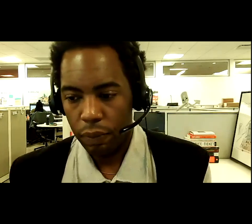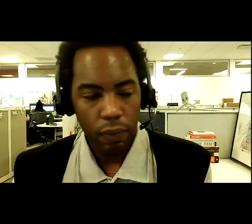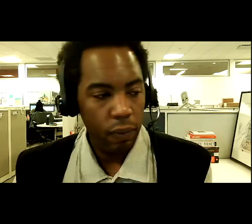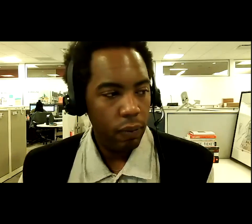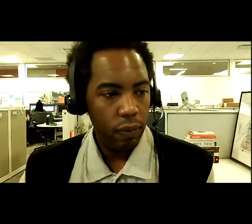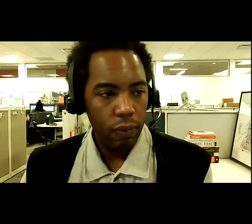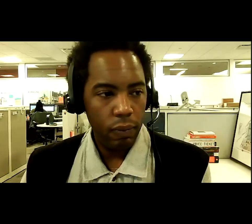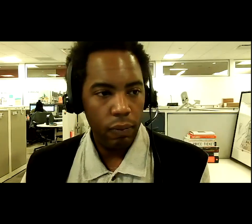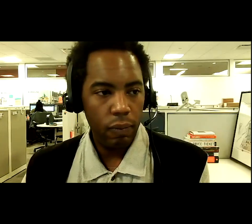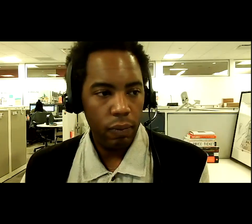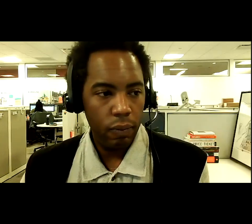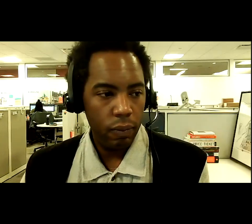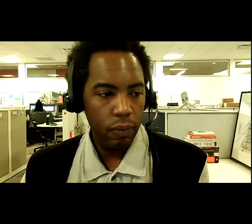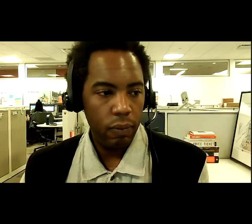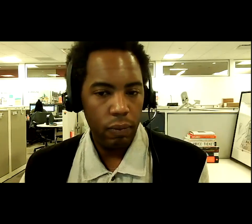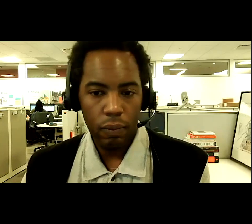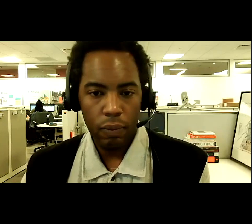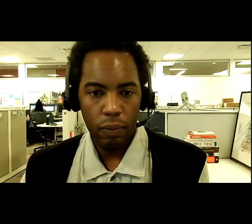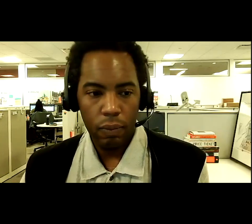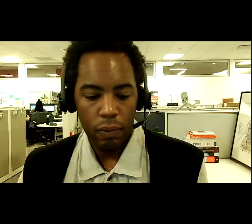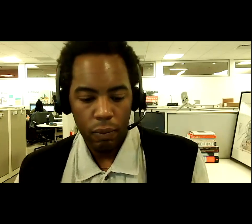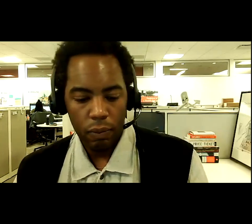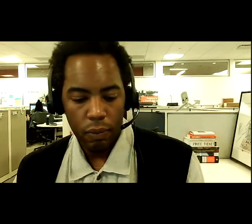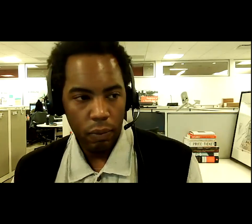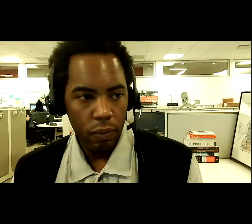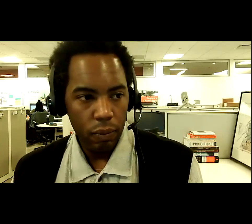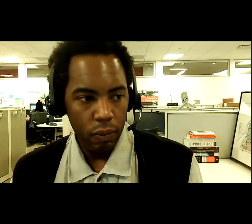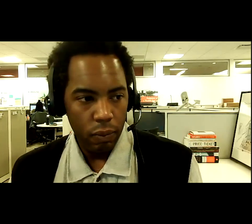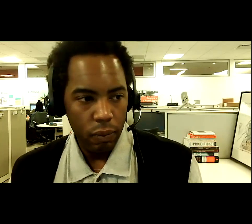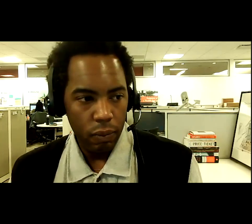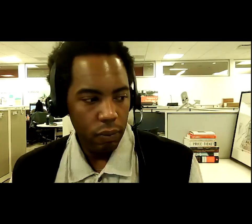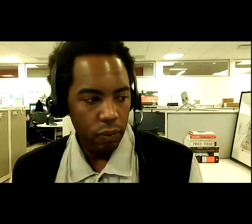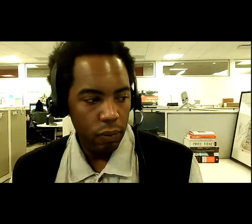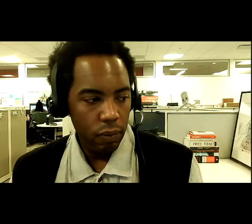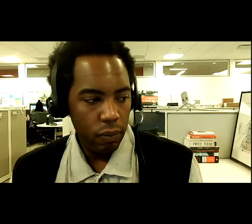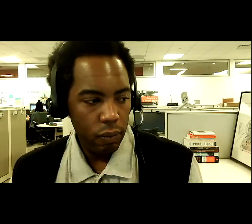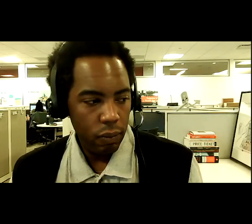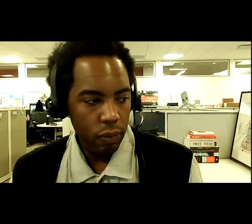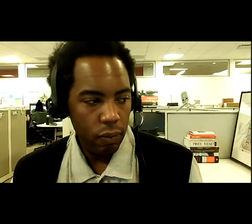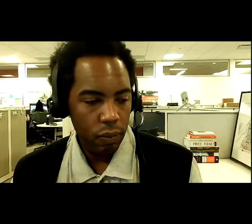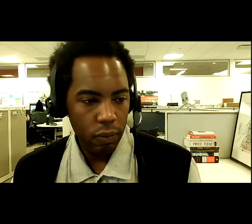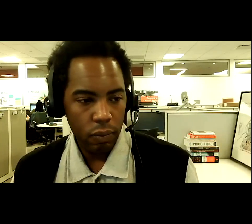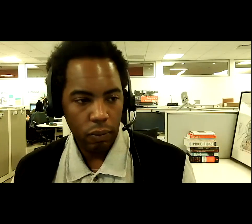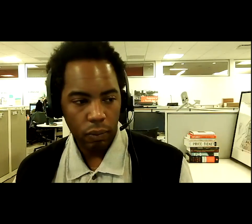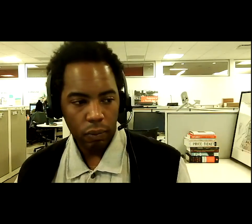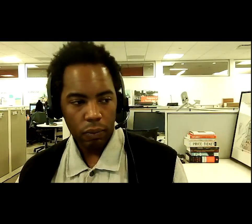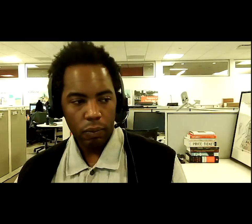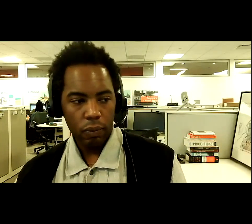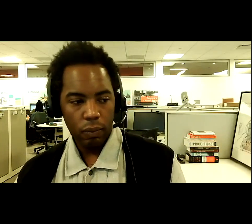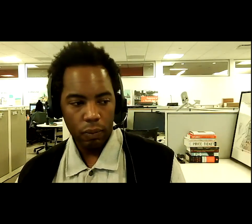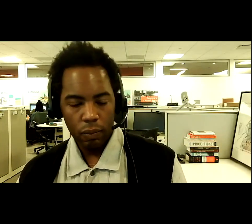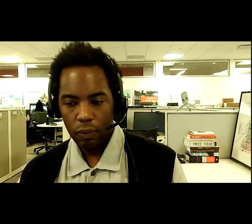there is more supply available. So if you got your first dose, we're encouraging you to please go ahead and schedule your second